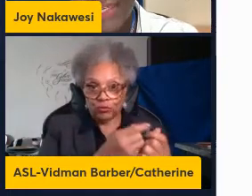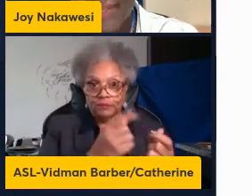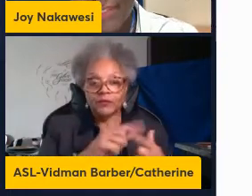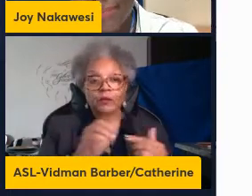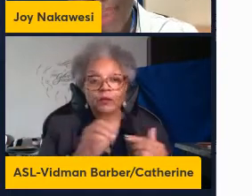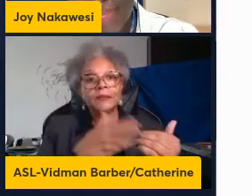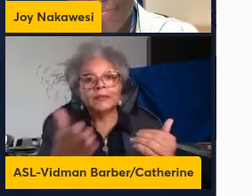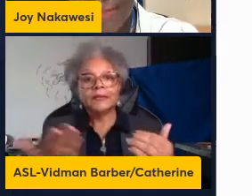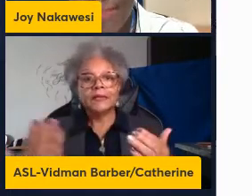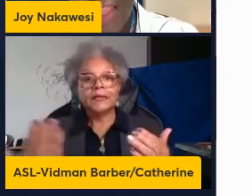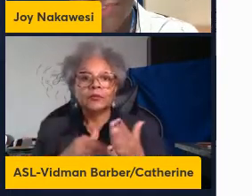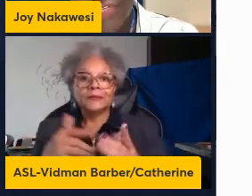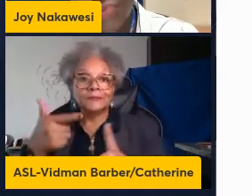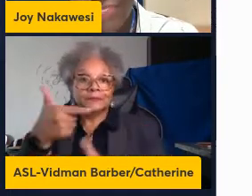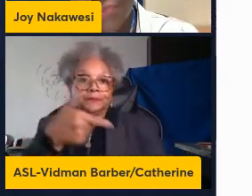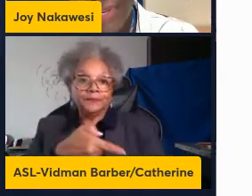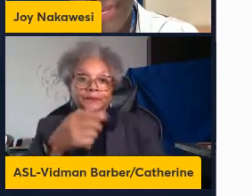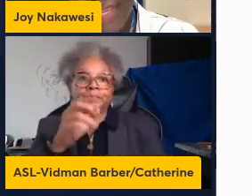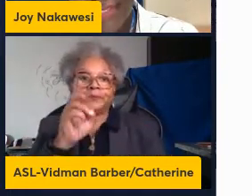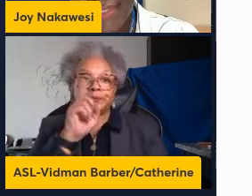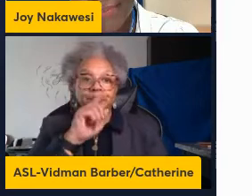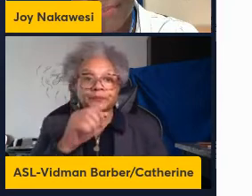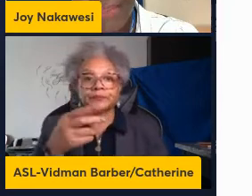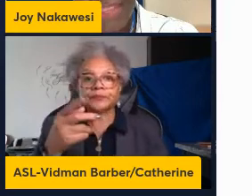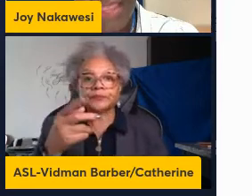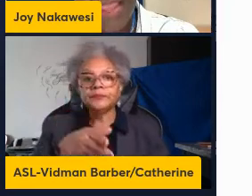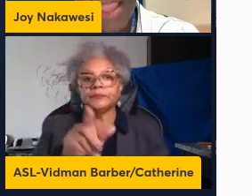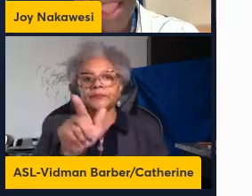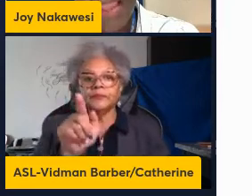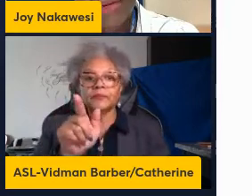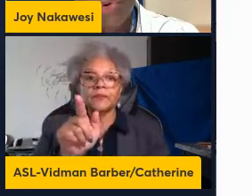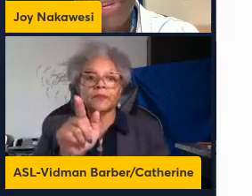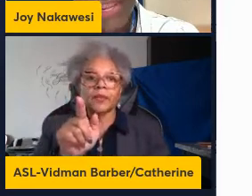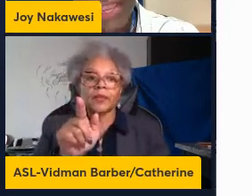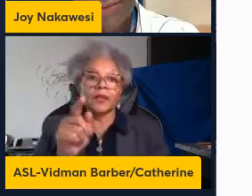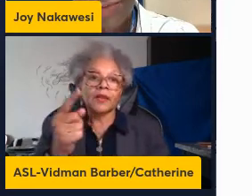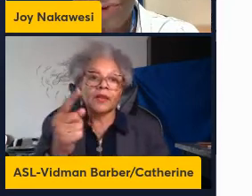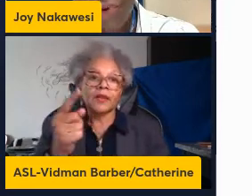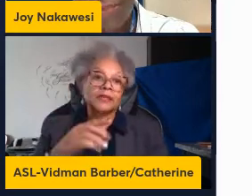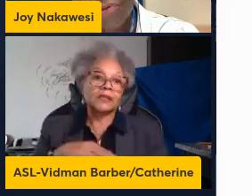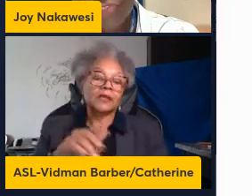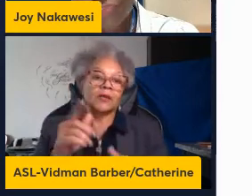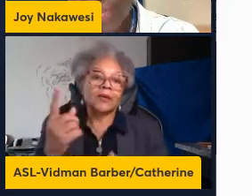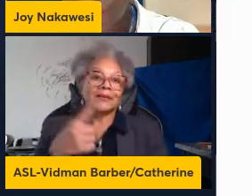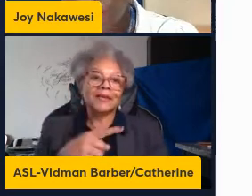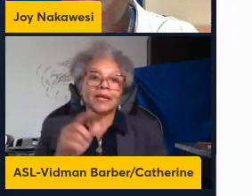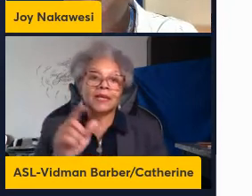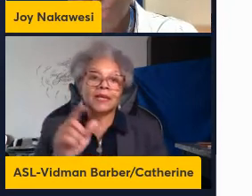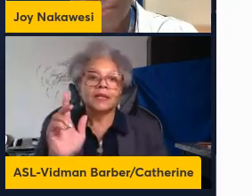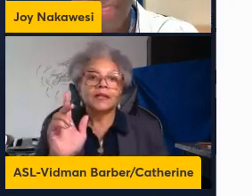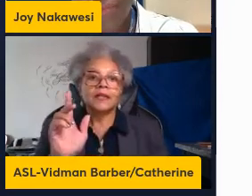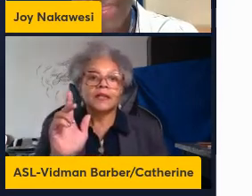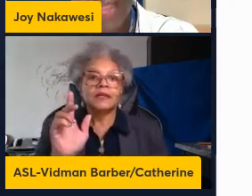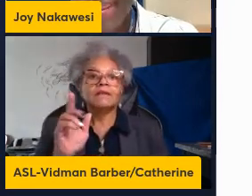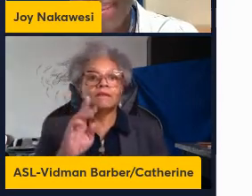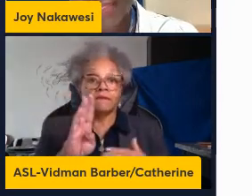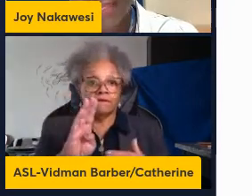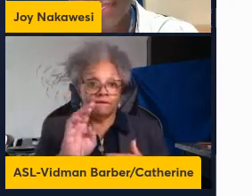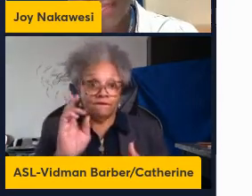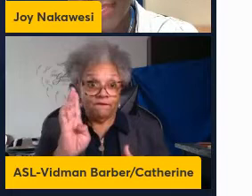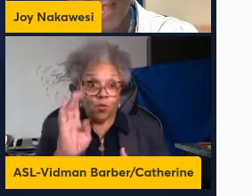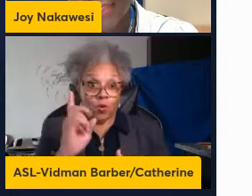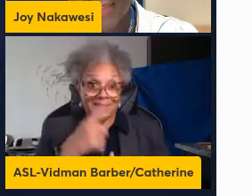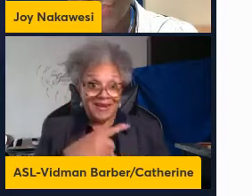reinfected these mice after 21 days and on day 4 post re-infection we